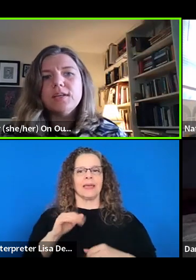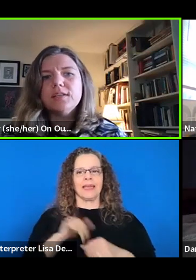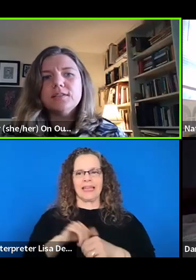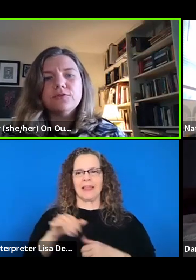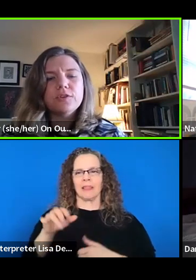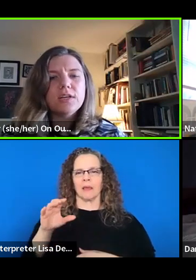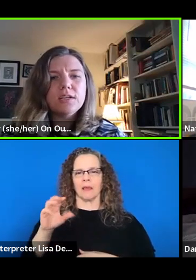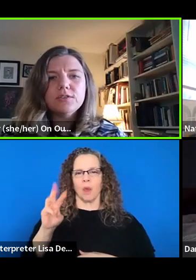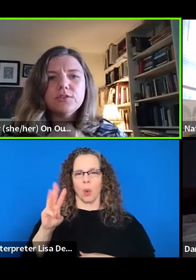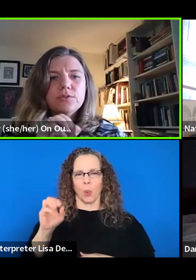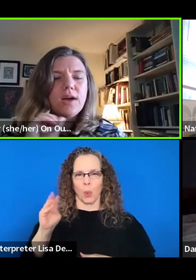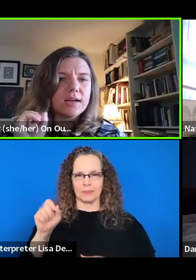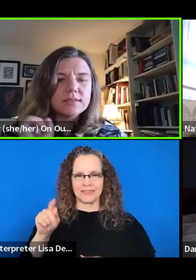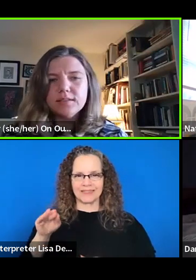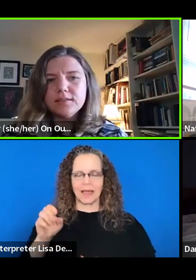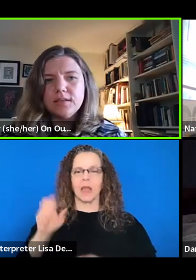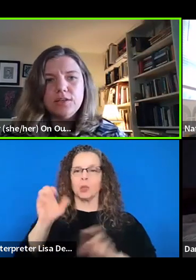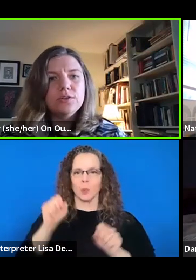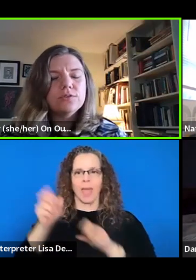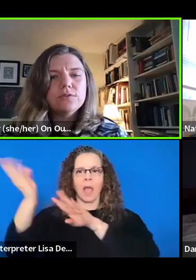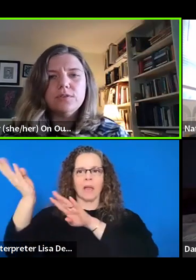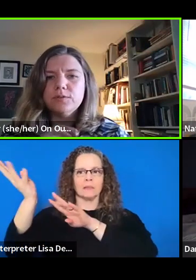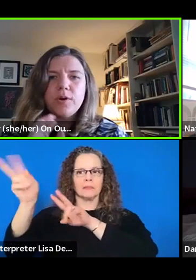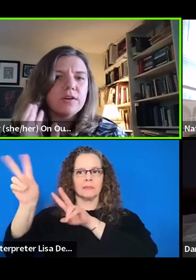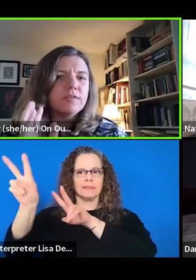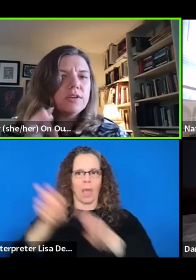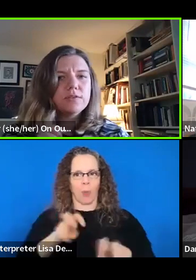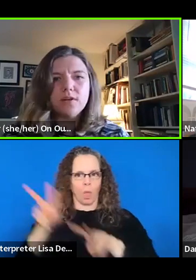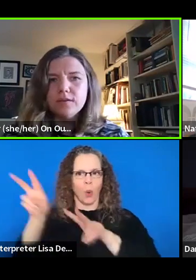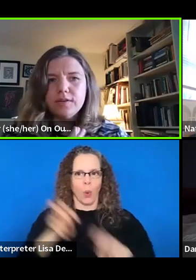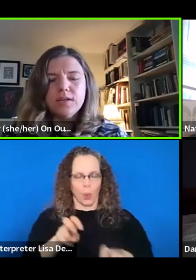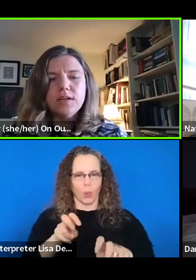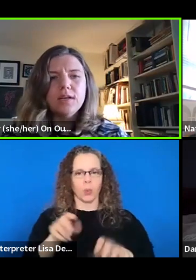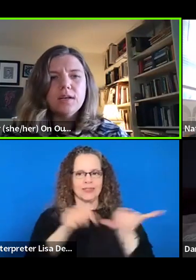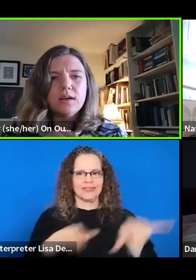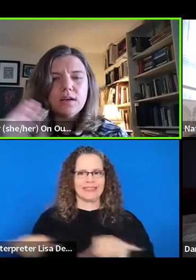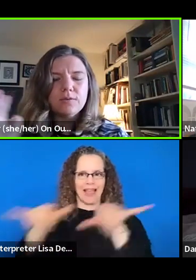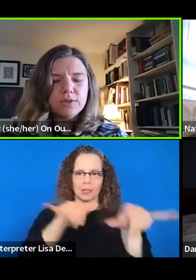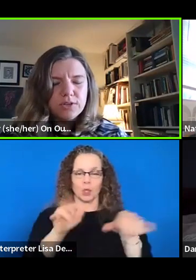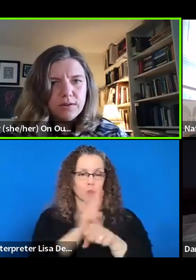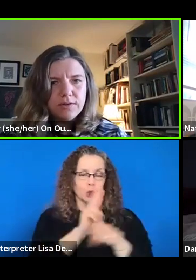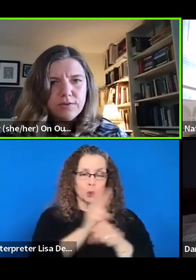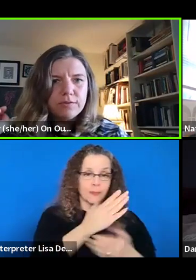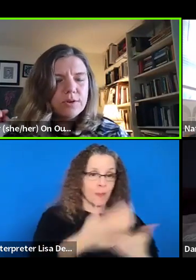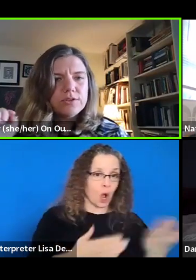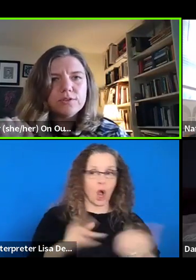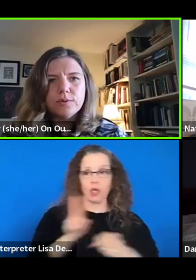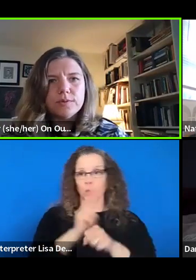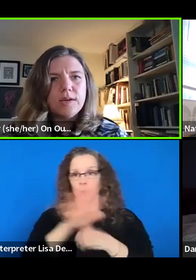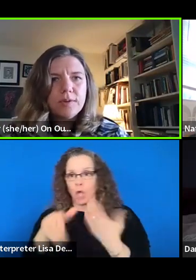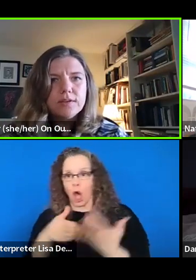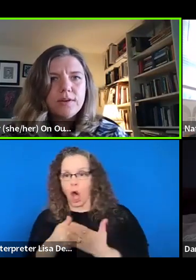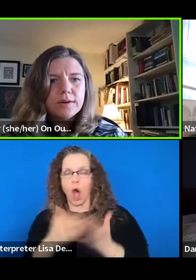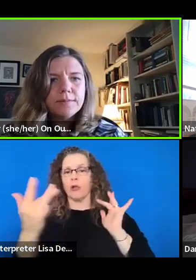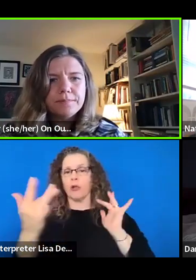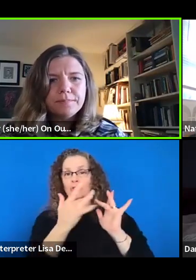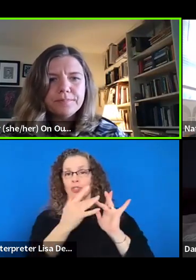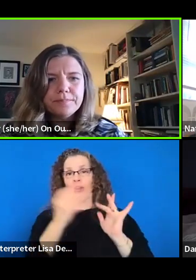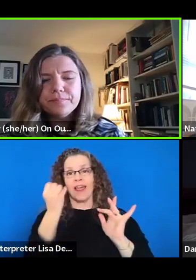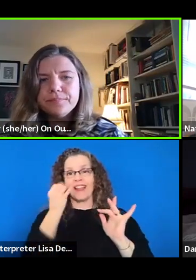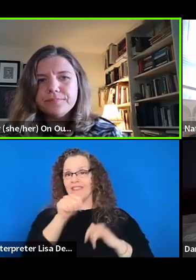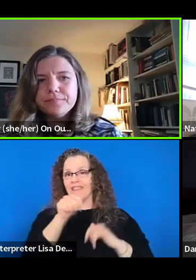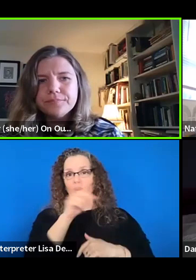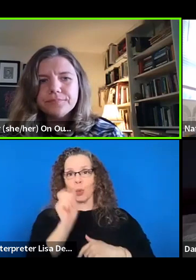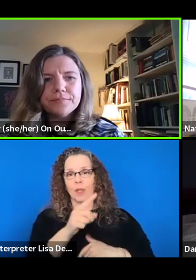on our website. It's free to access and use, use part of it, use all of it, uh, reach out. If you have questions, we're always happy to talk.